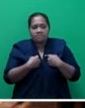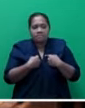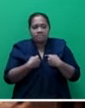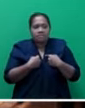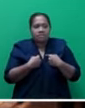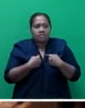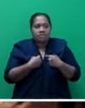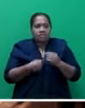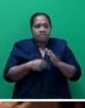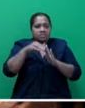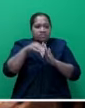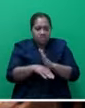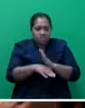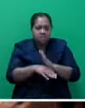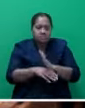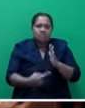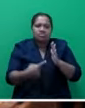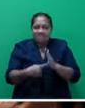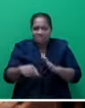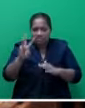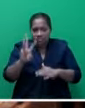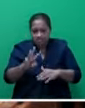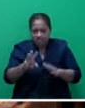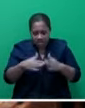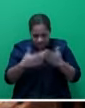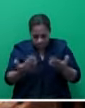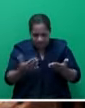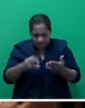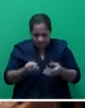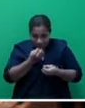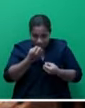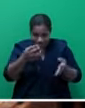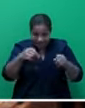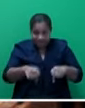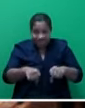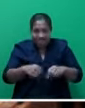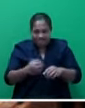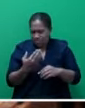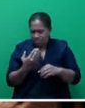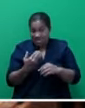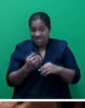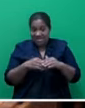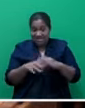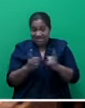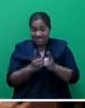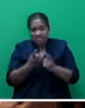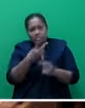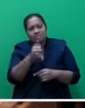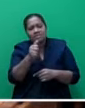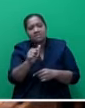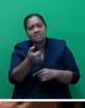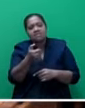to Tier 3. I must assure this August House that recently in the Cabinet meeting on the 26th of January